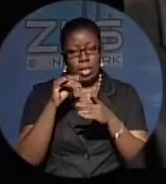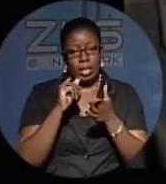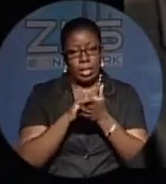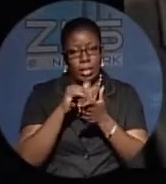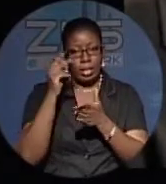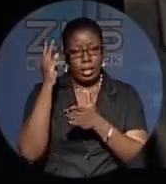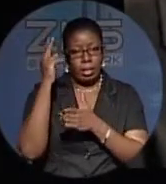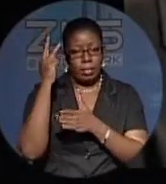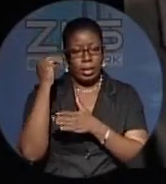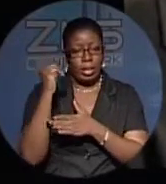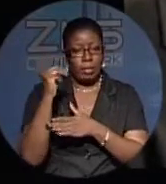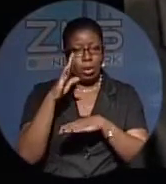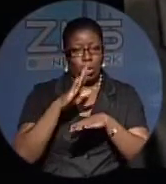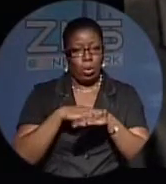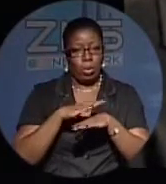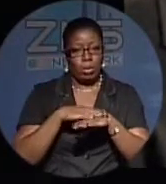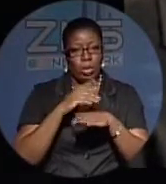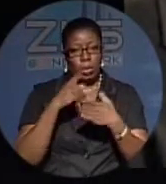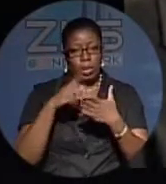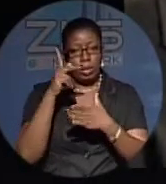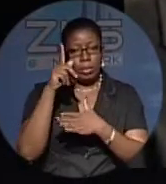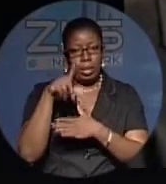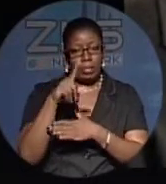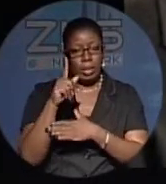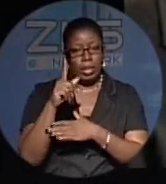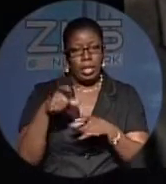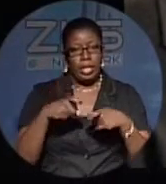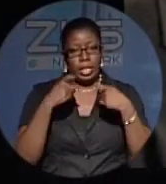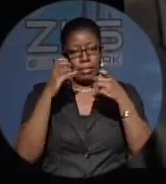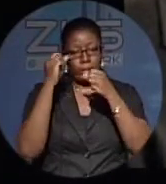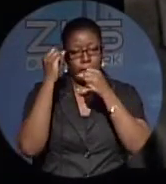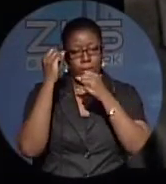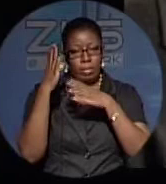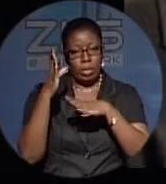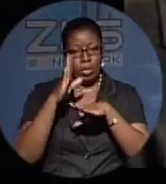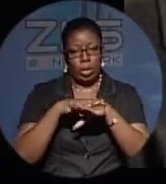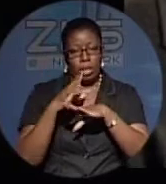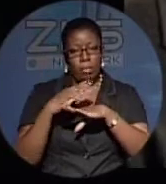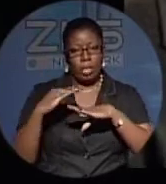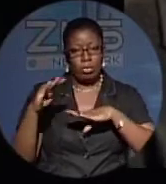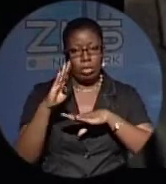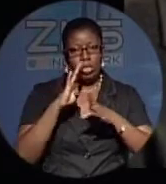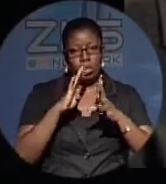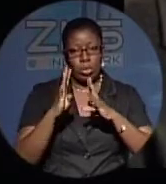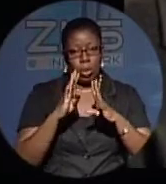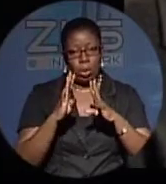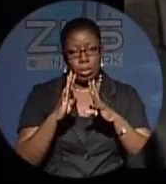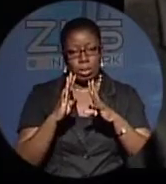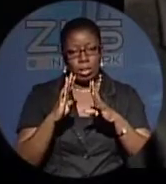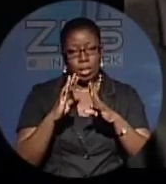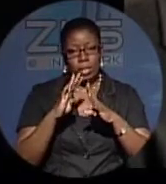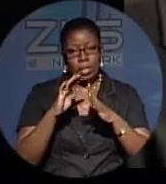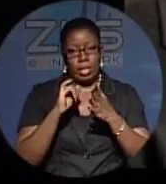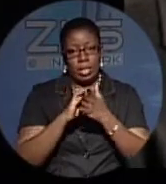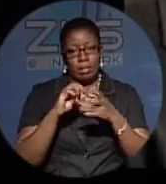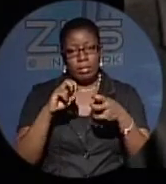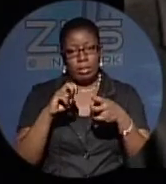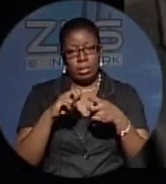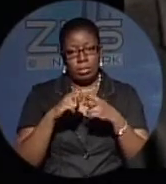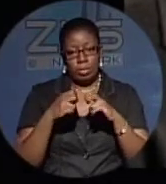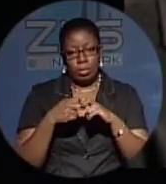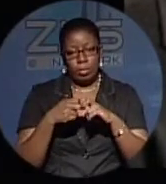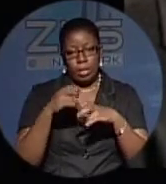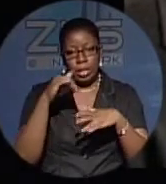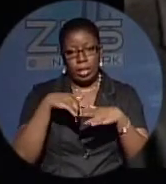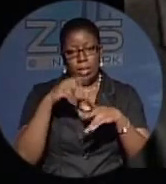minister's comments about the PLP leaking information from the boundaries commission talks. He said the matter which are now in the